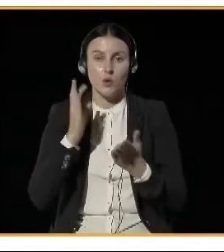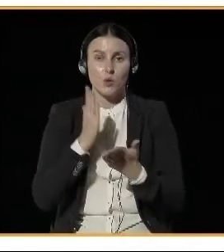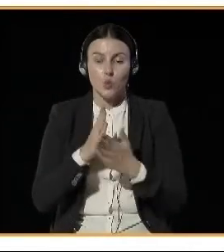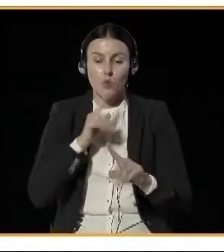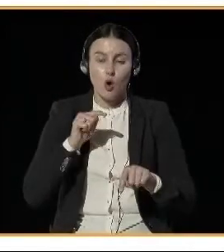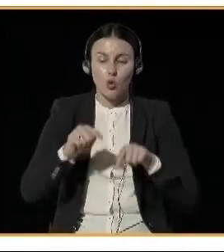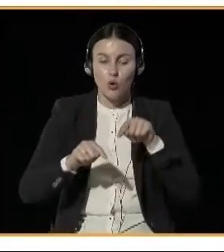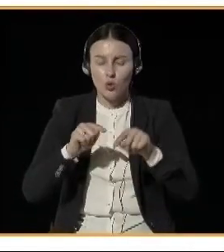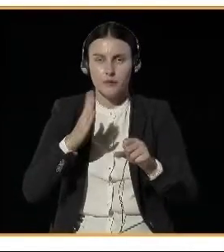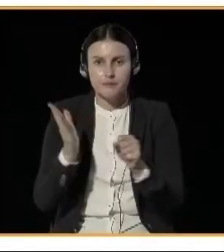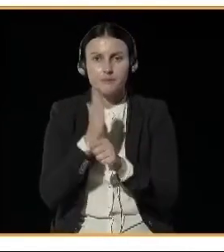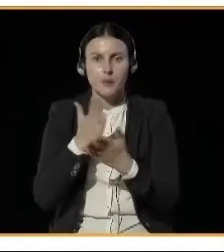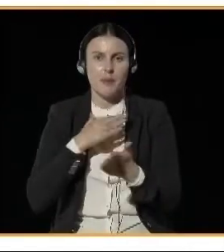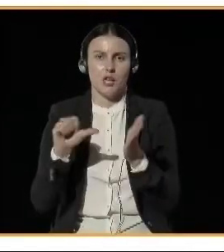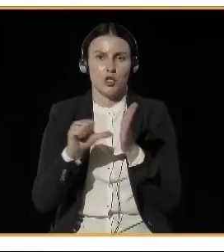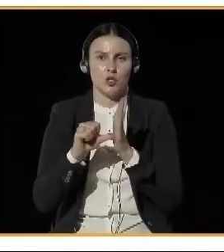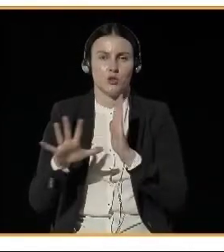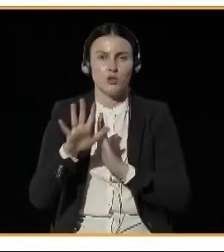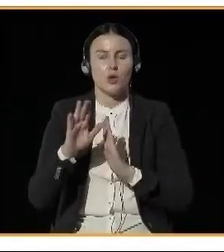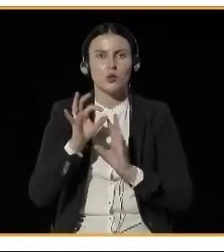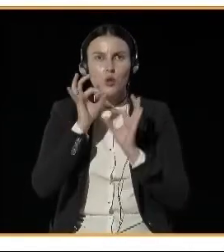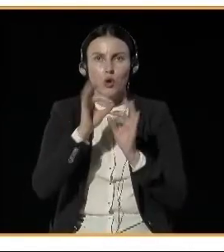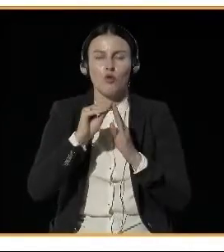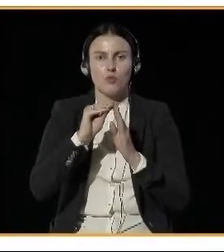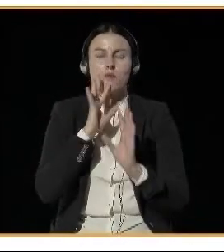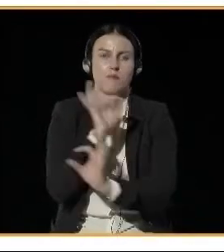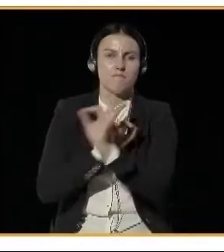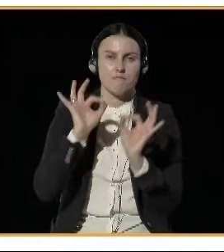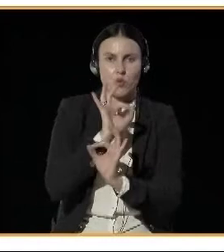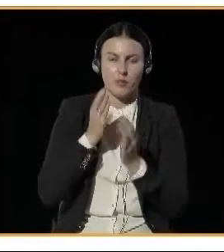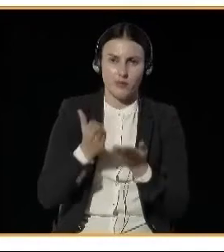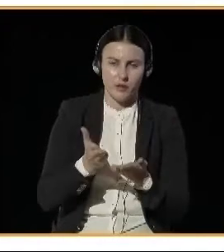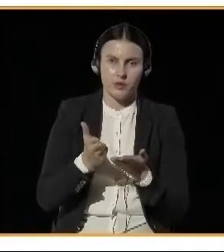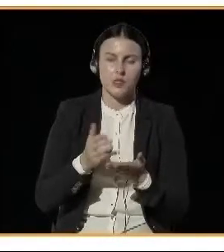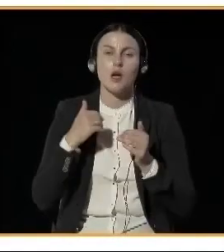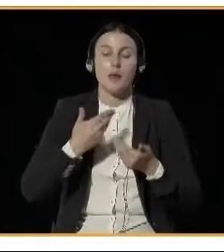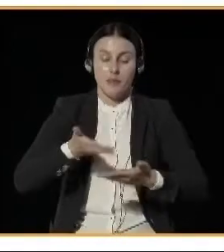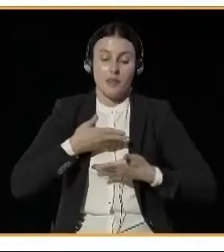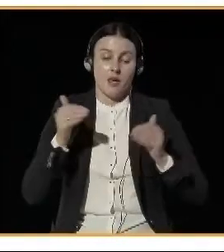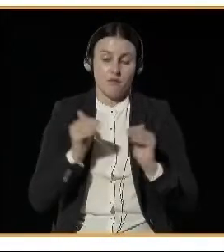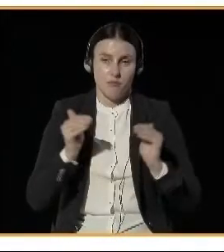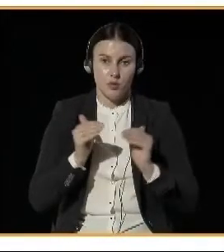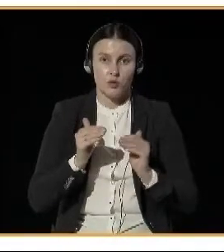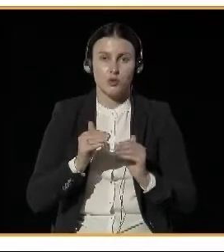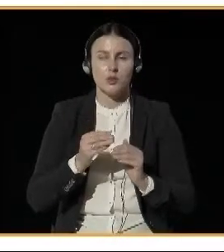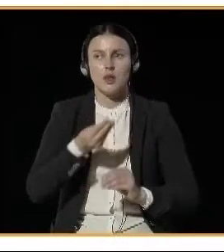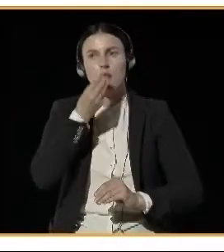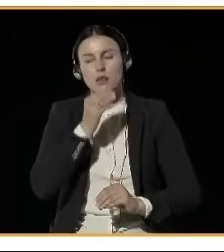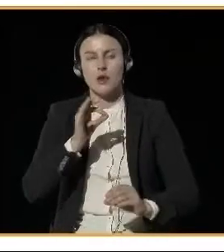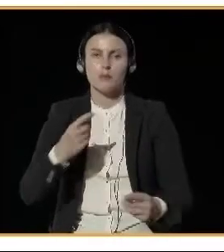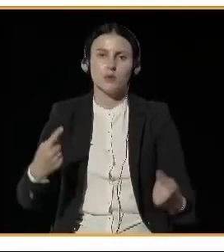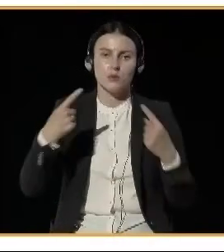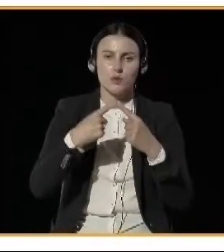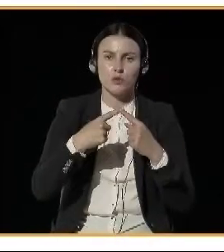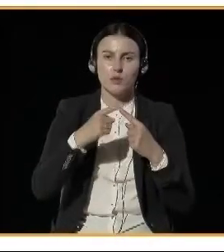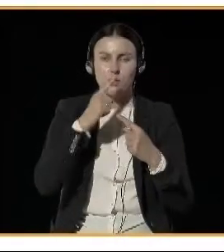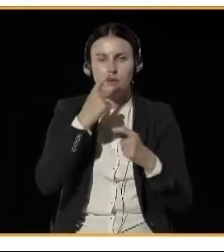And the process typically start with an air quality assessment where measurements and air quality models are used to get